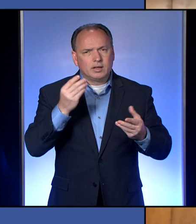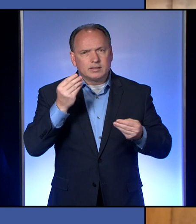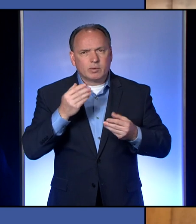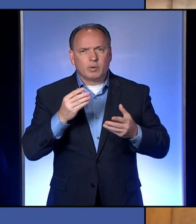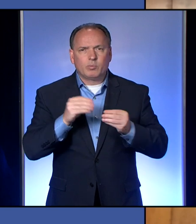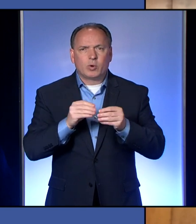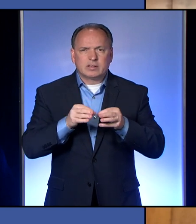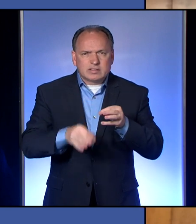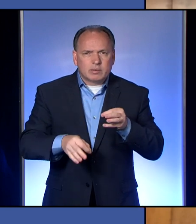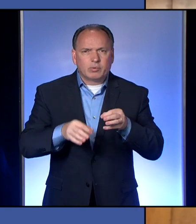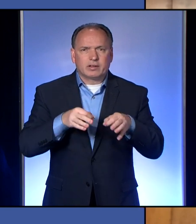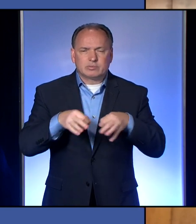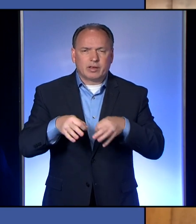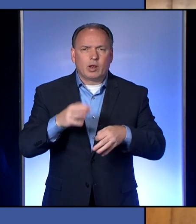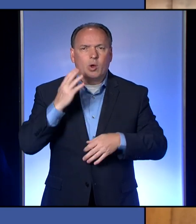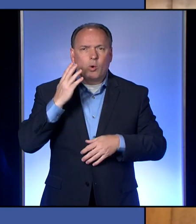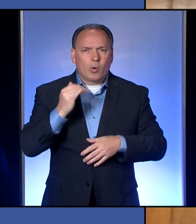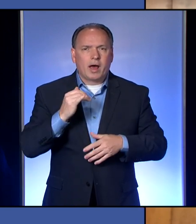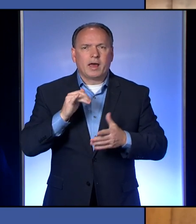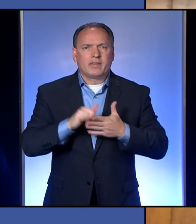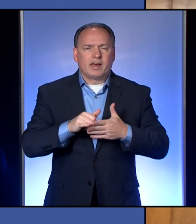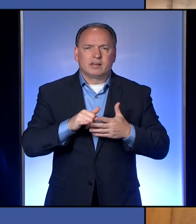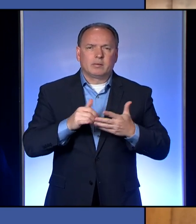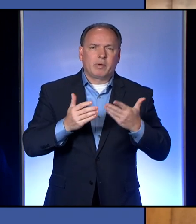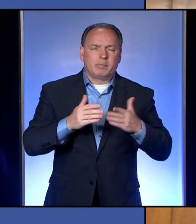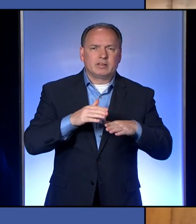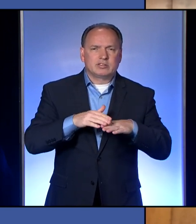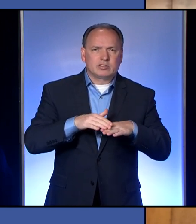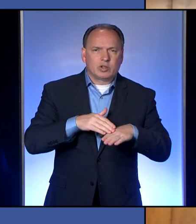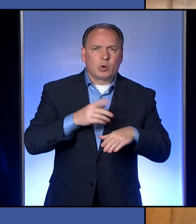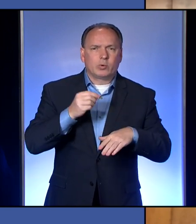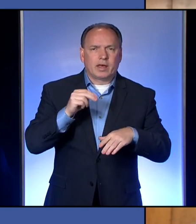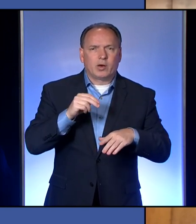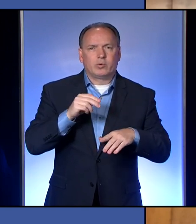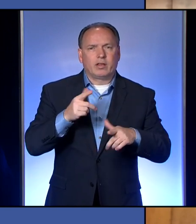why them being even slowed down a little bit is so detrimental.